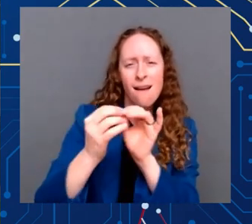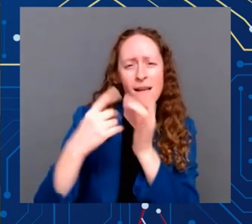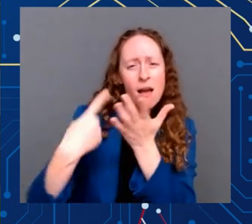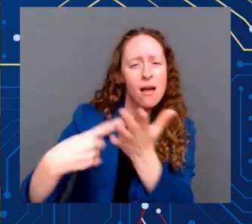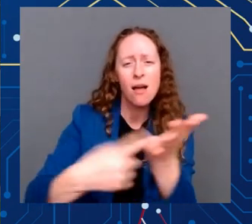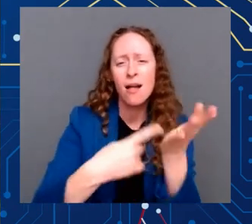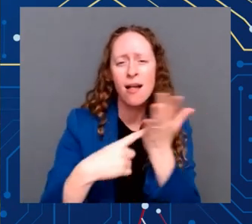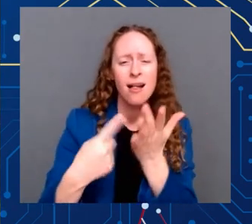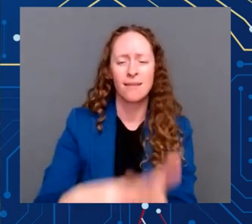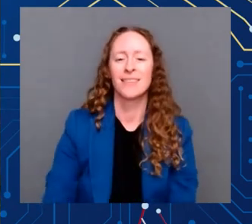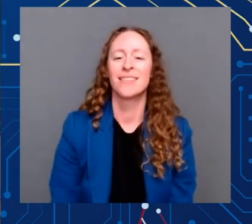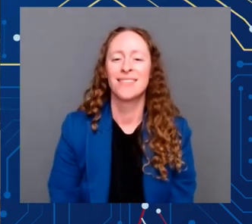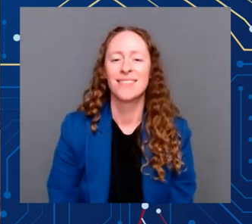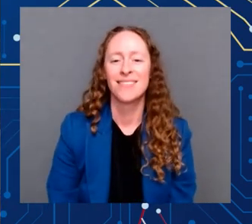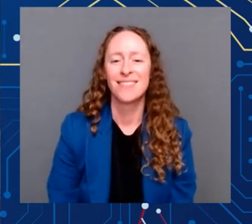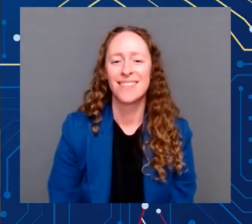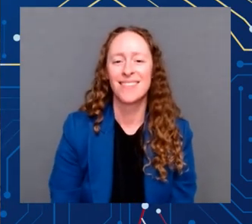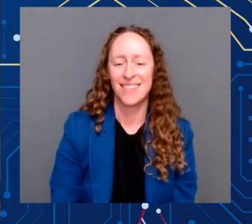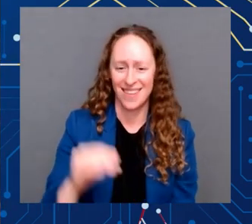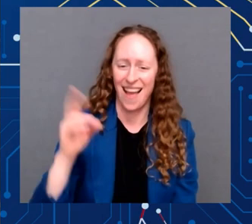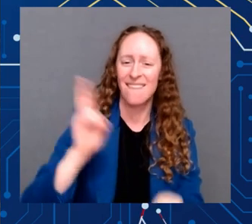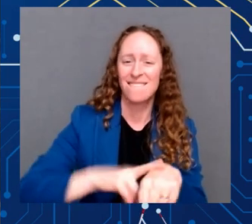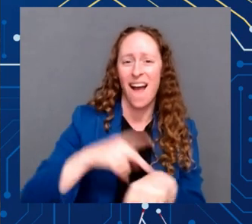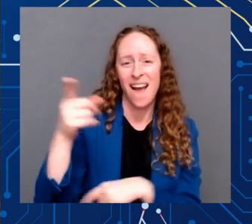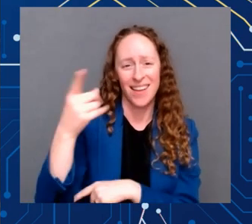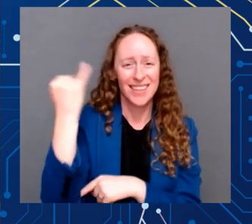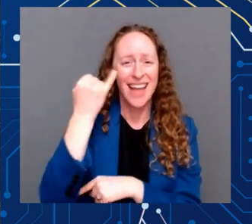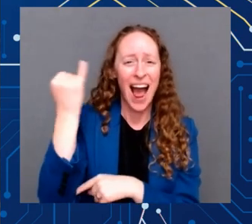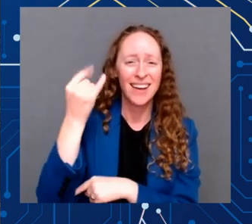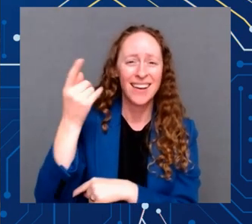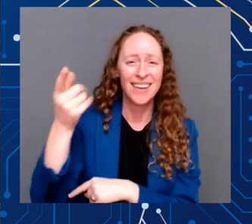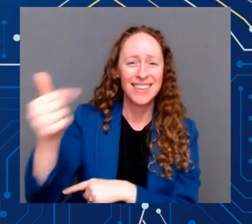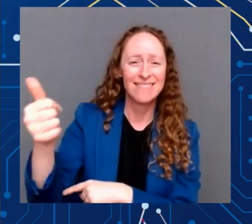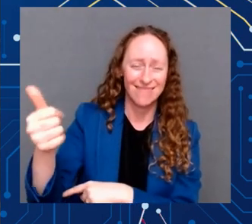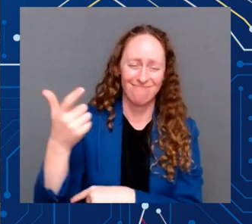secretary of common. Secretary Monando.